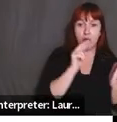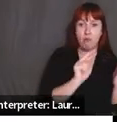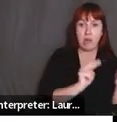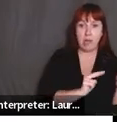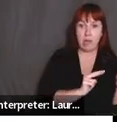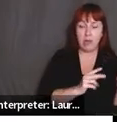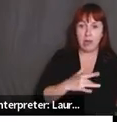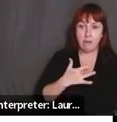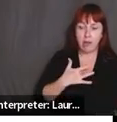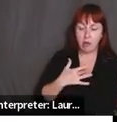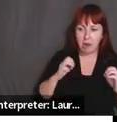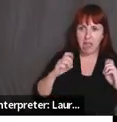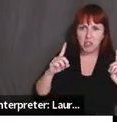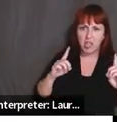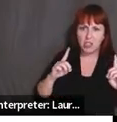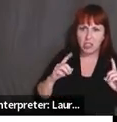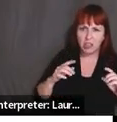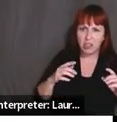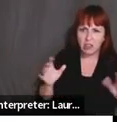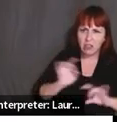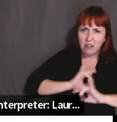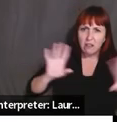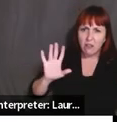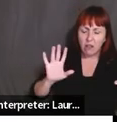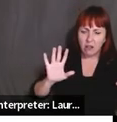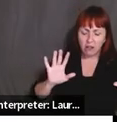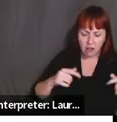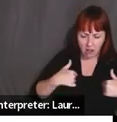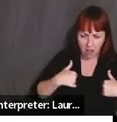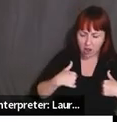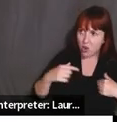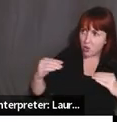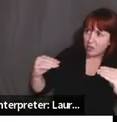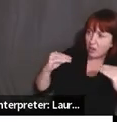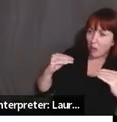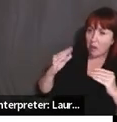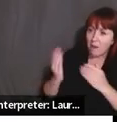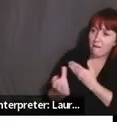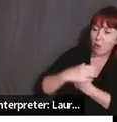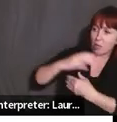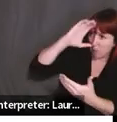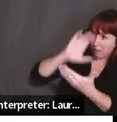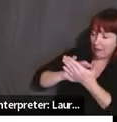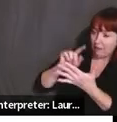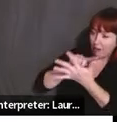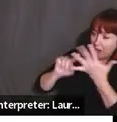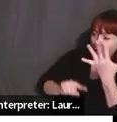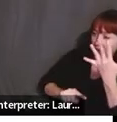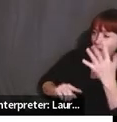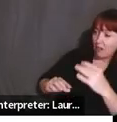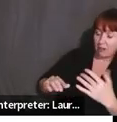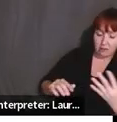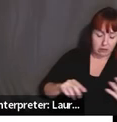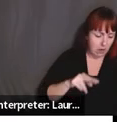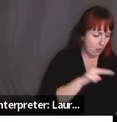about my education and all the things that I was made to believe because I was fed with that. Um, I think